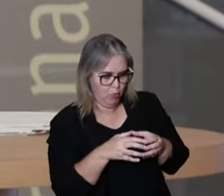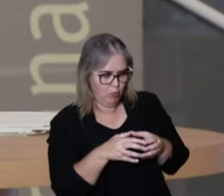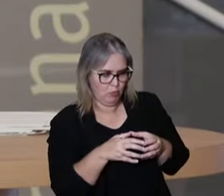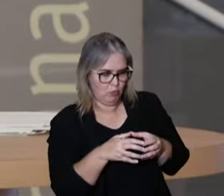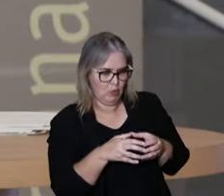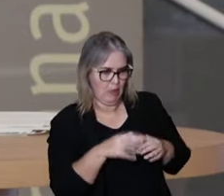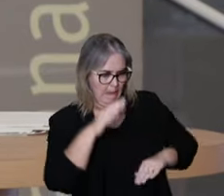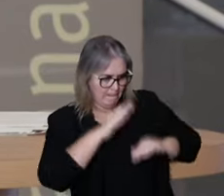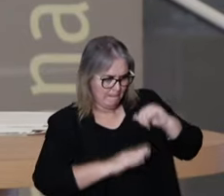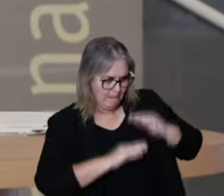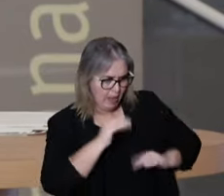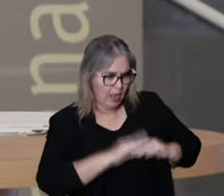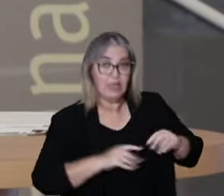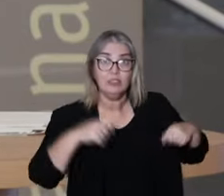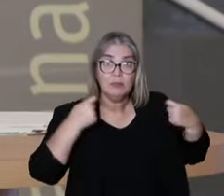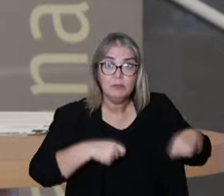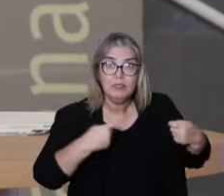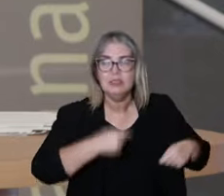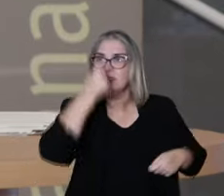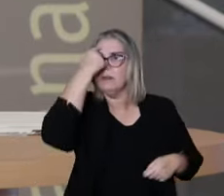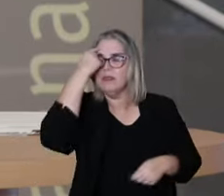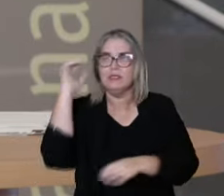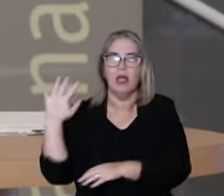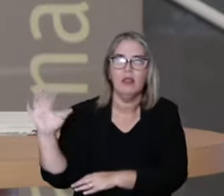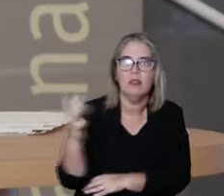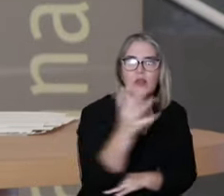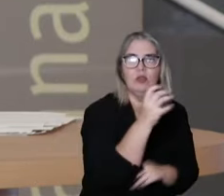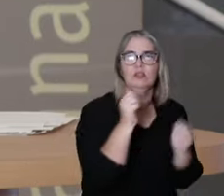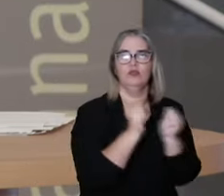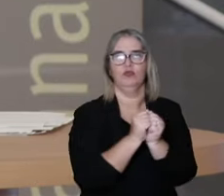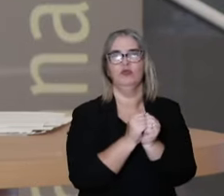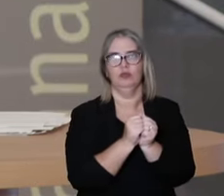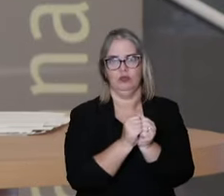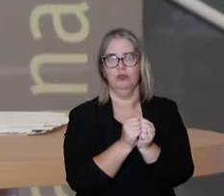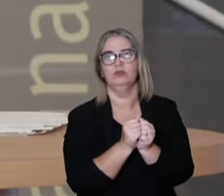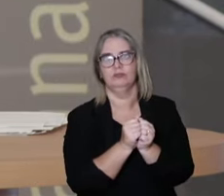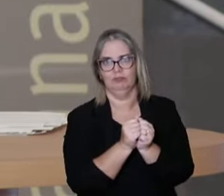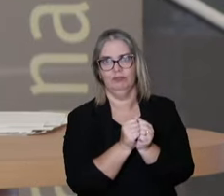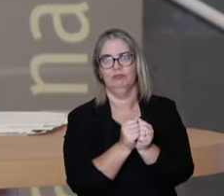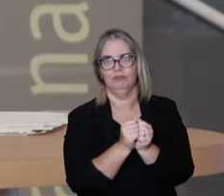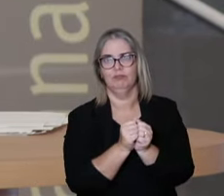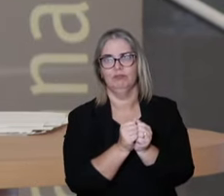with our practices, we are thinking